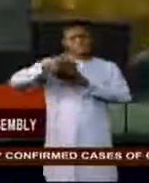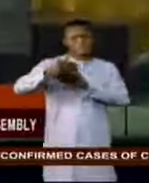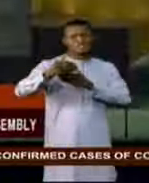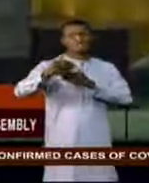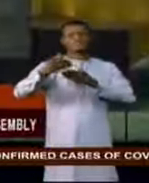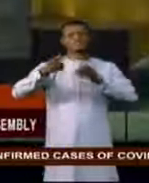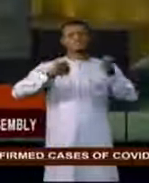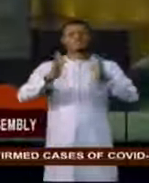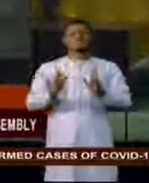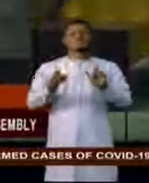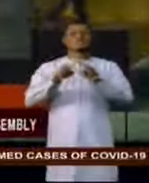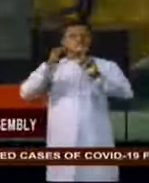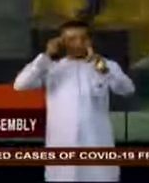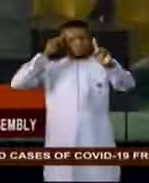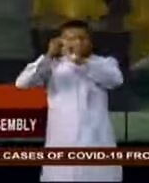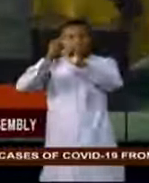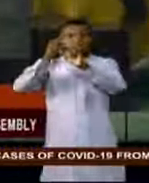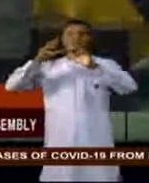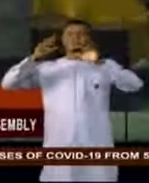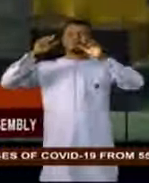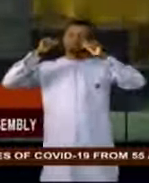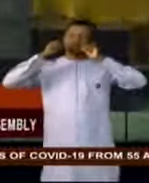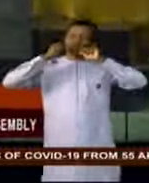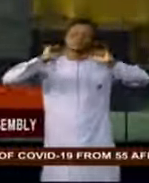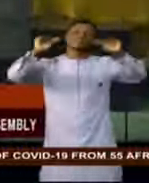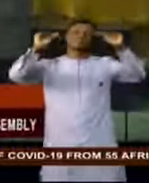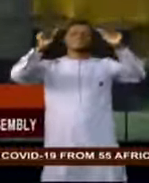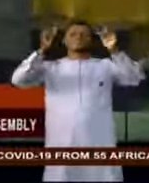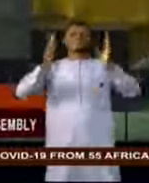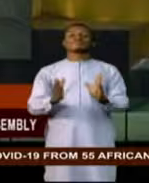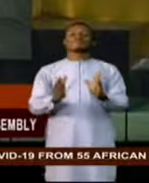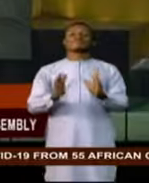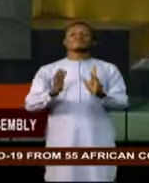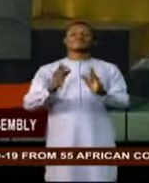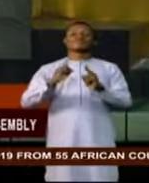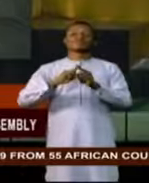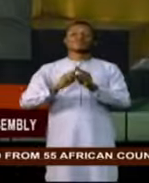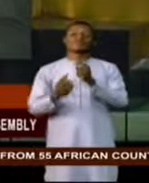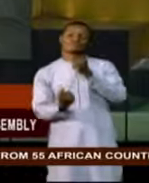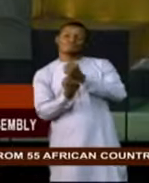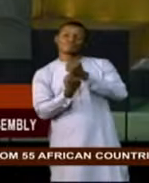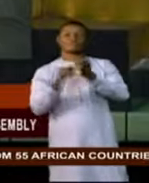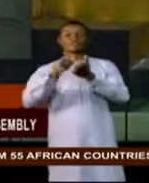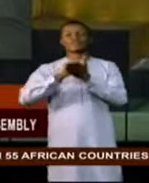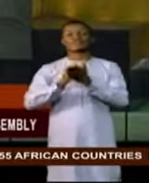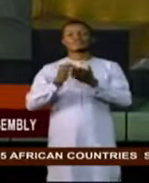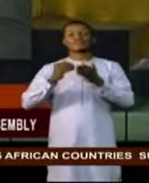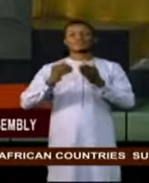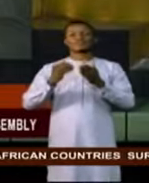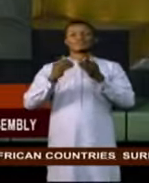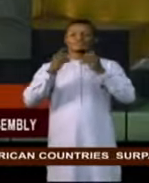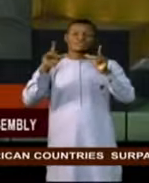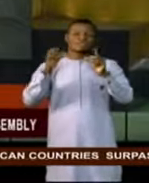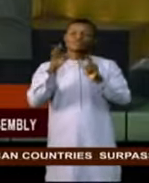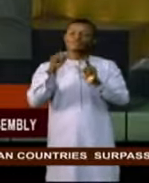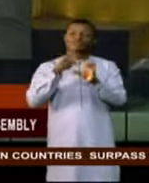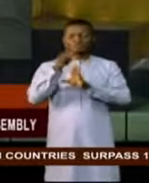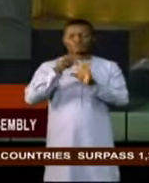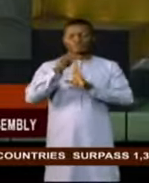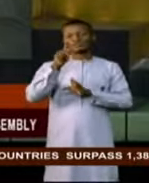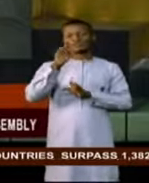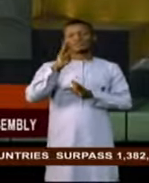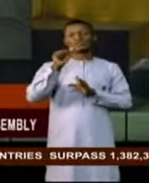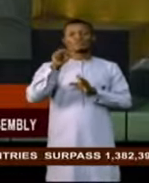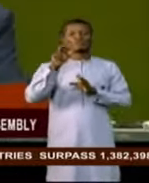him as a goal-getter and achiever and promised to build on the legacy of Professor Bandi, with a responsibility